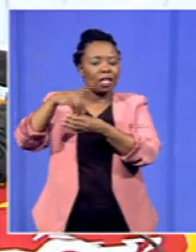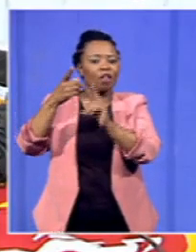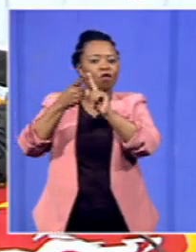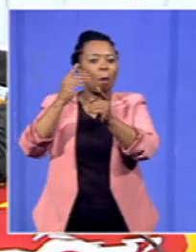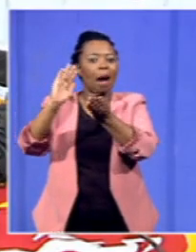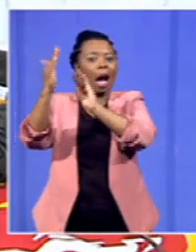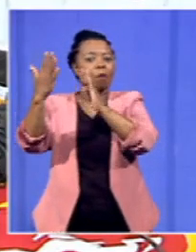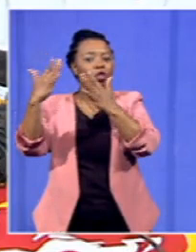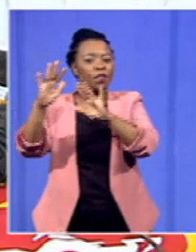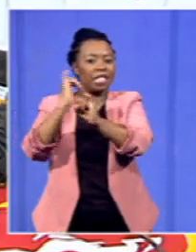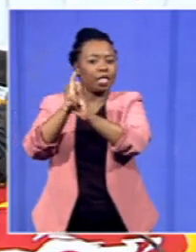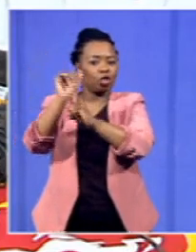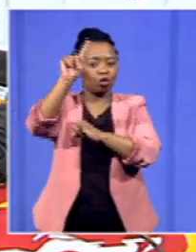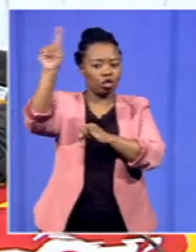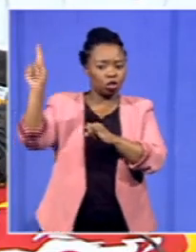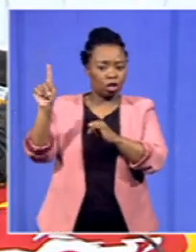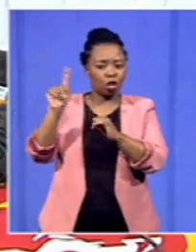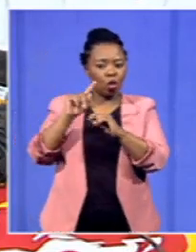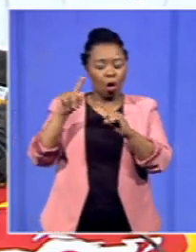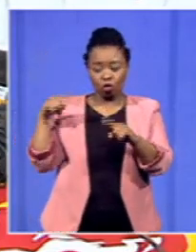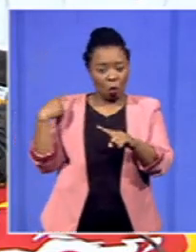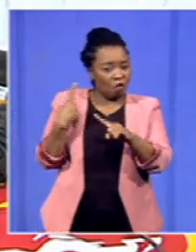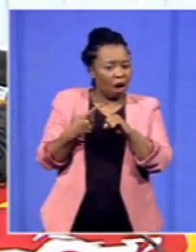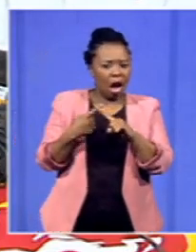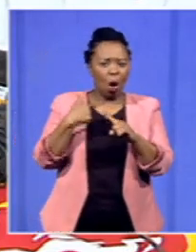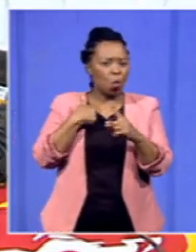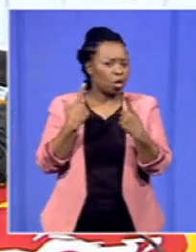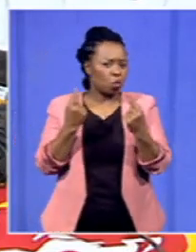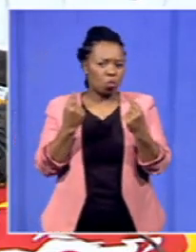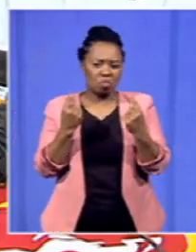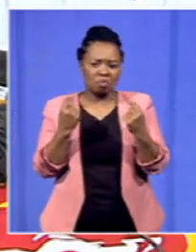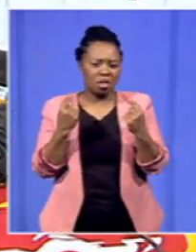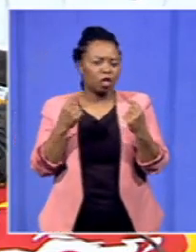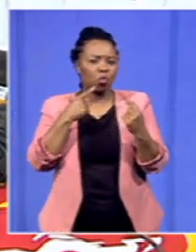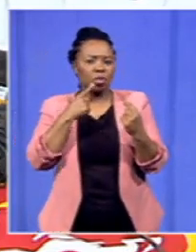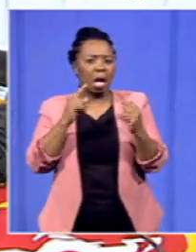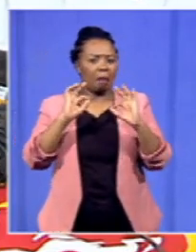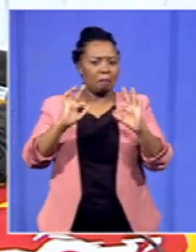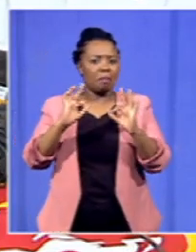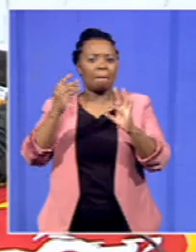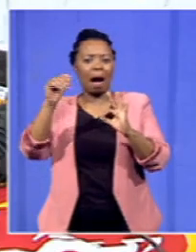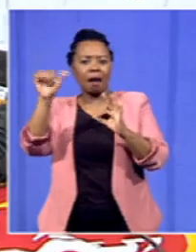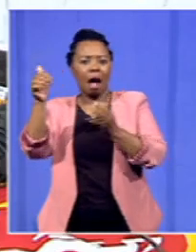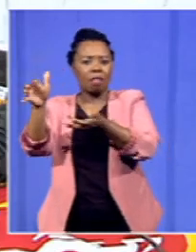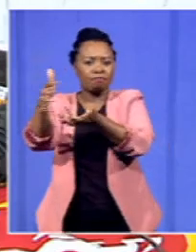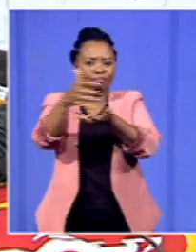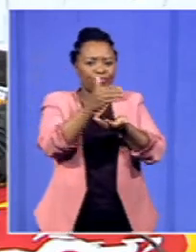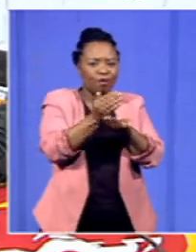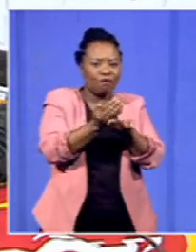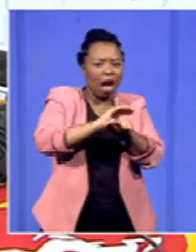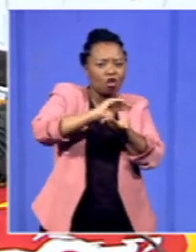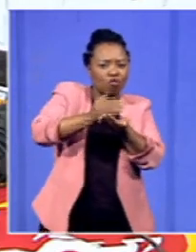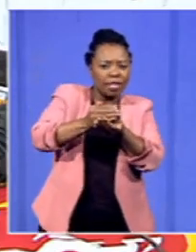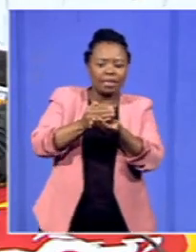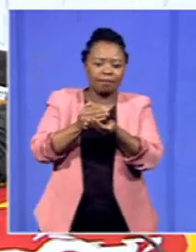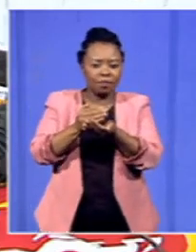so far we didn't do much to be honest to say we fundraise other funds the only thing which we were doing was a